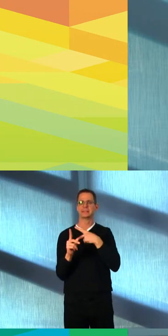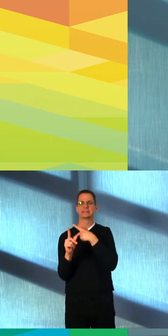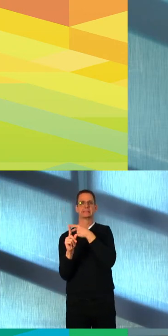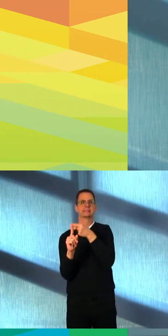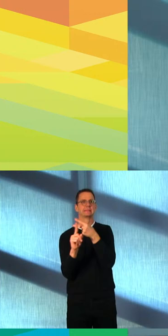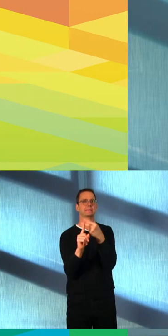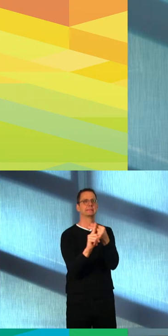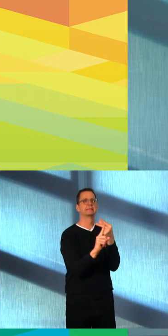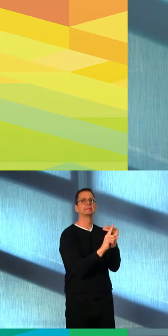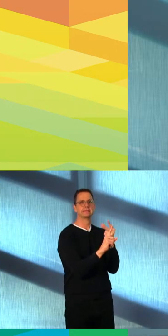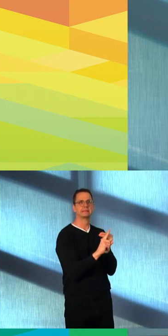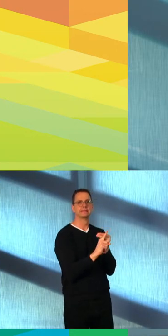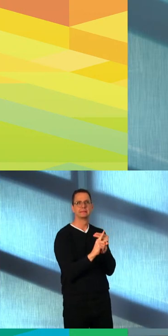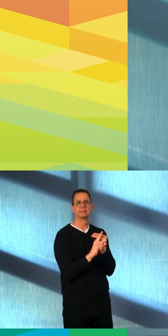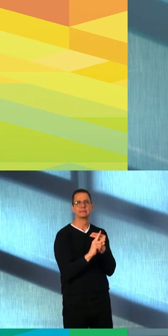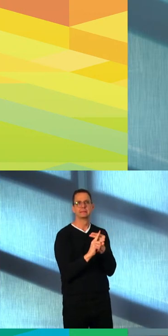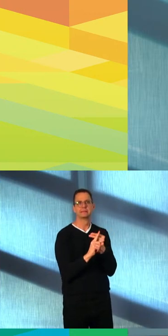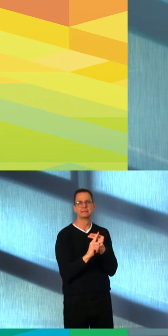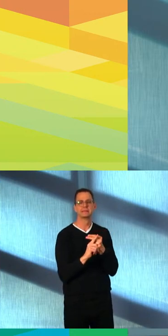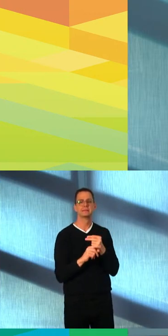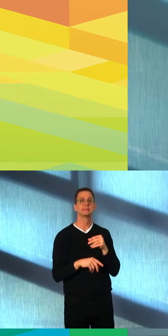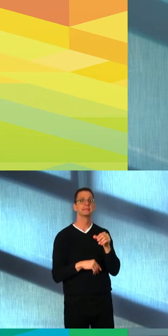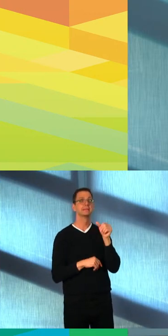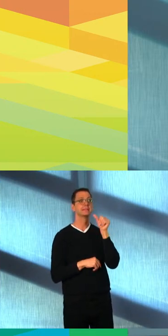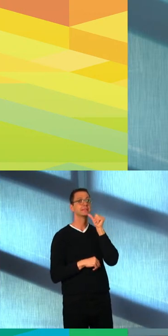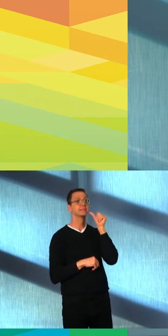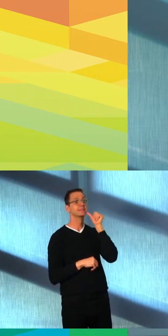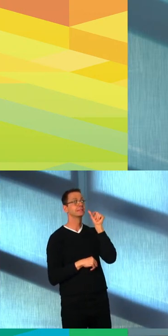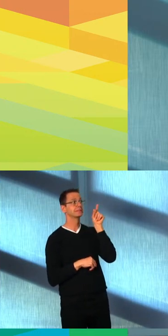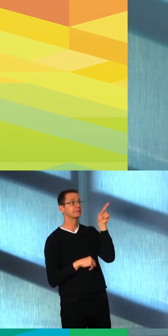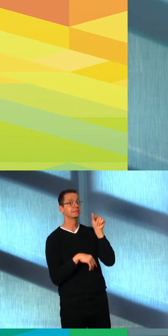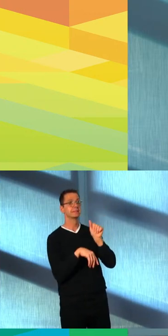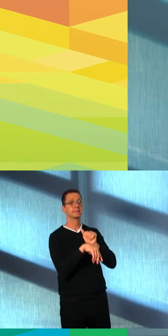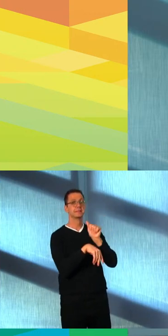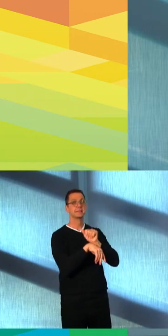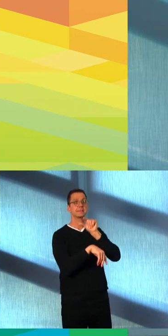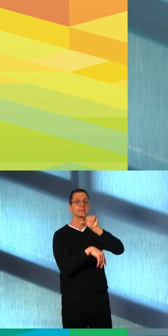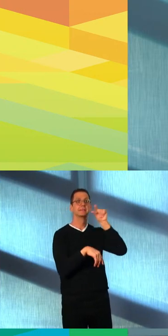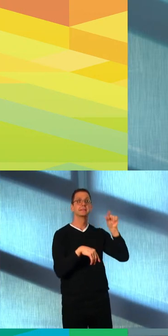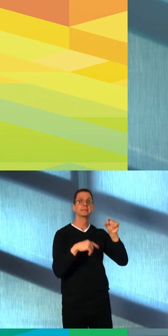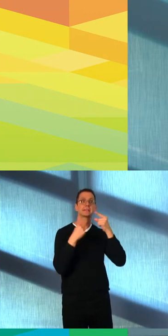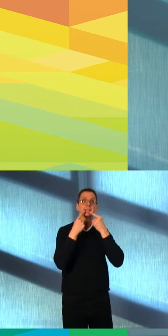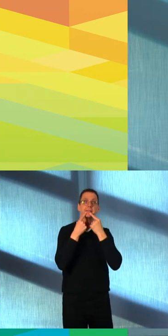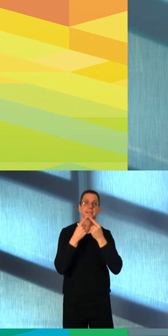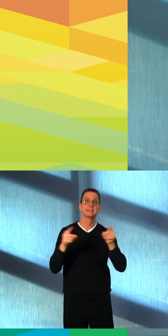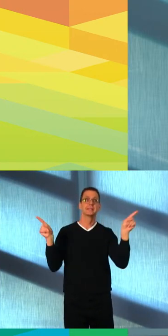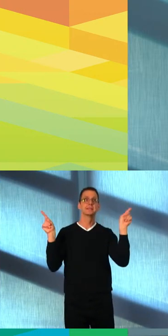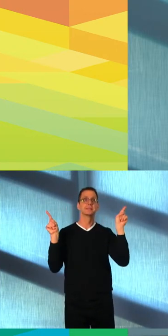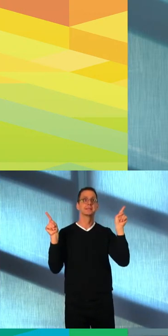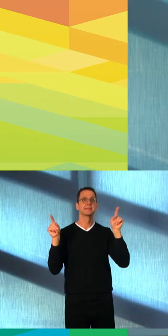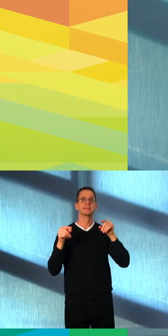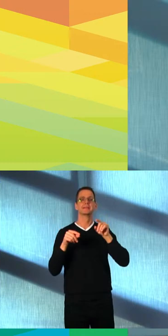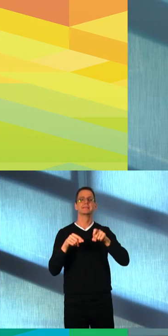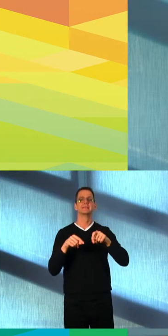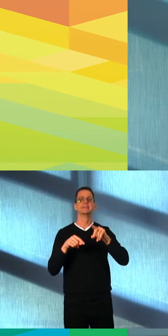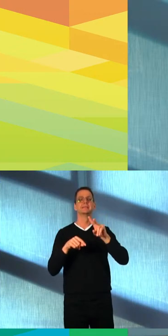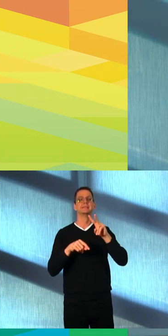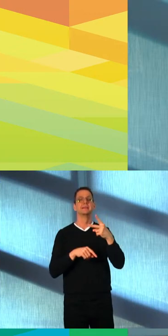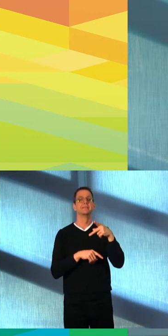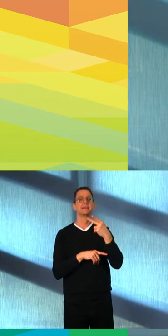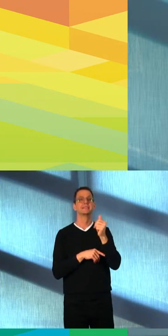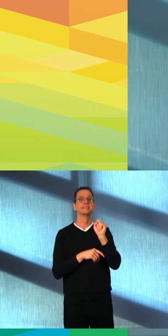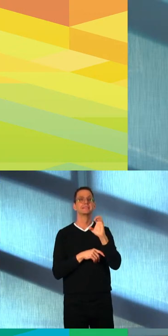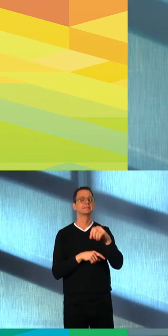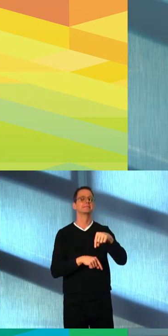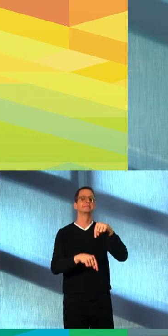supports and is complying with those restrictions. Some city programs will continue, and some will be adjusted. At the